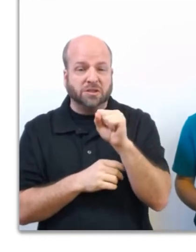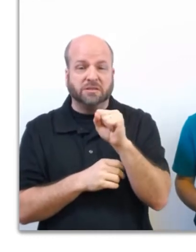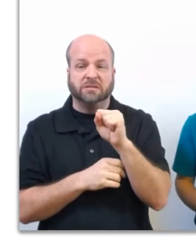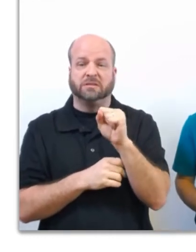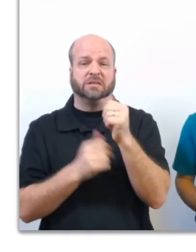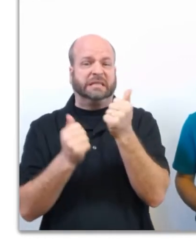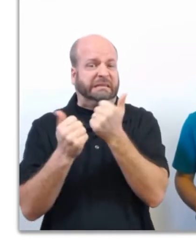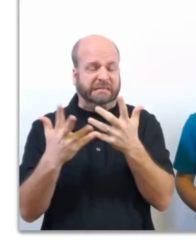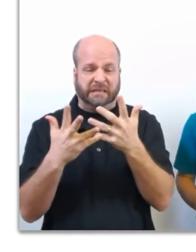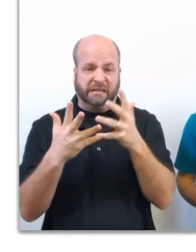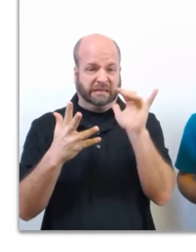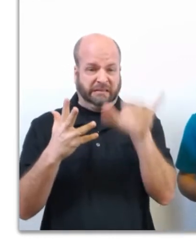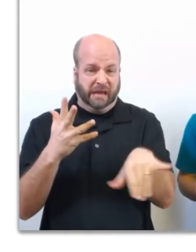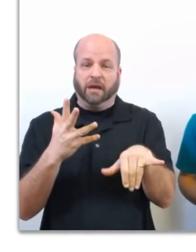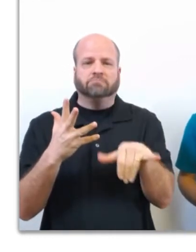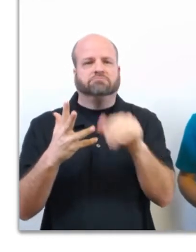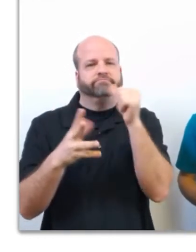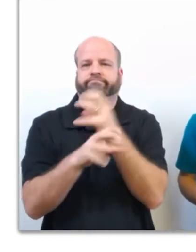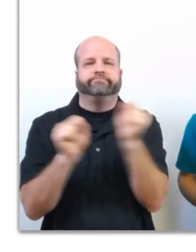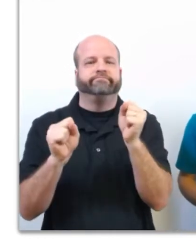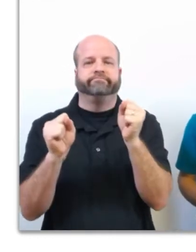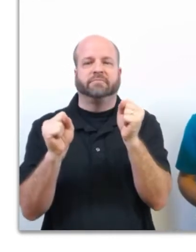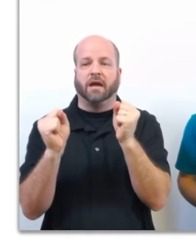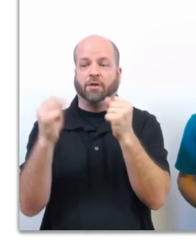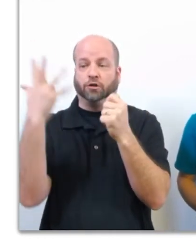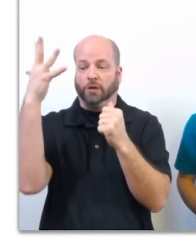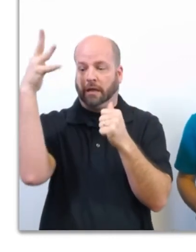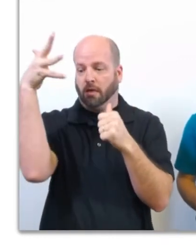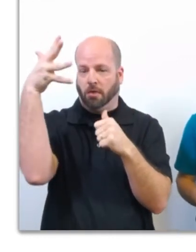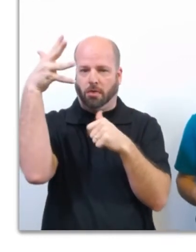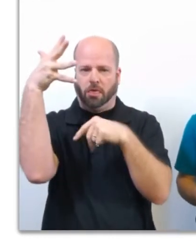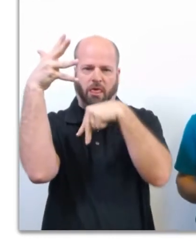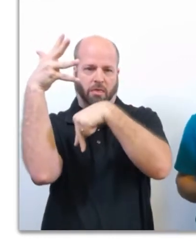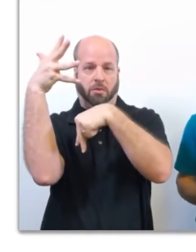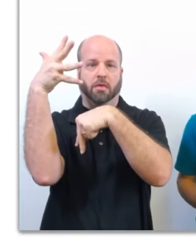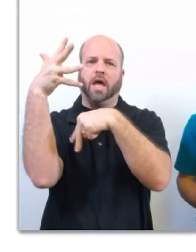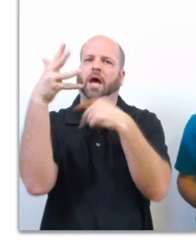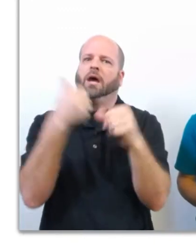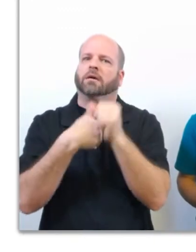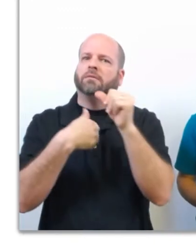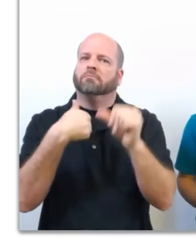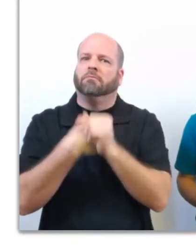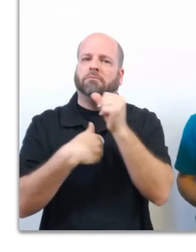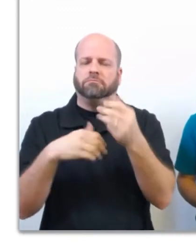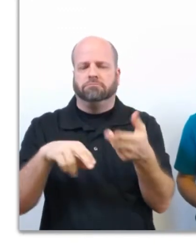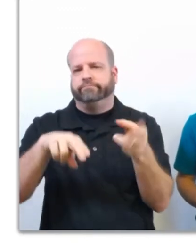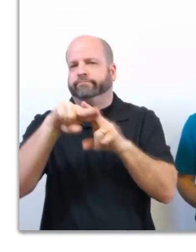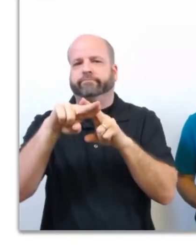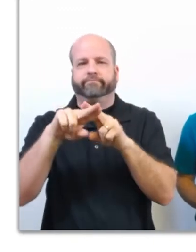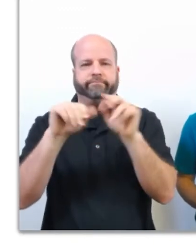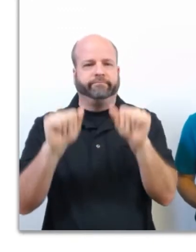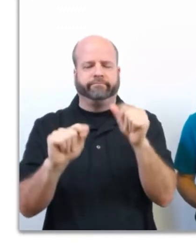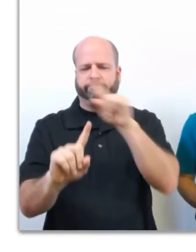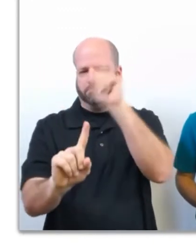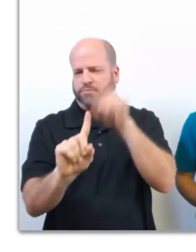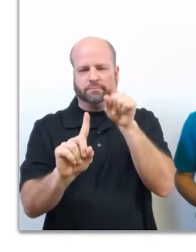safe. Standing under a tree is very dangerous and one of the ways to increase your chance of being struck.